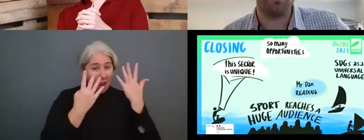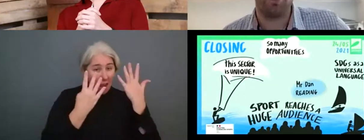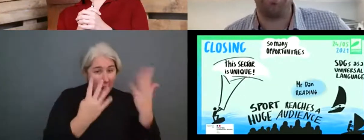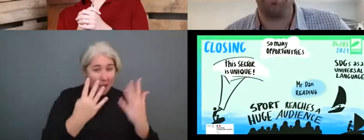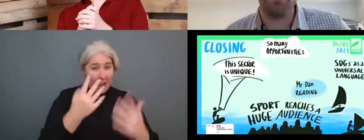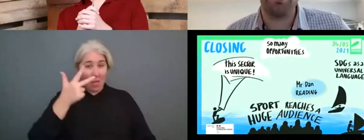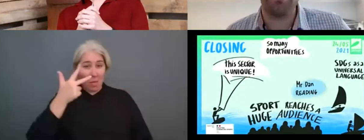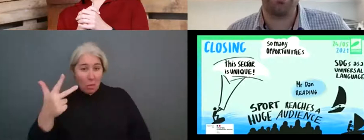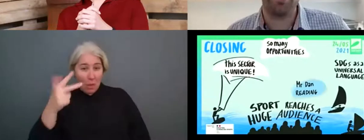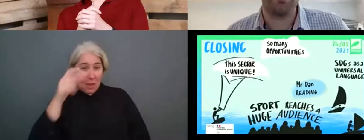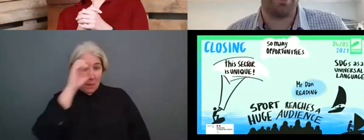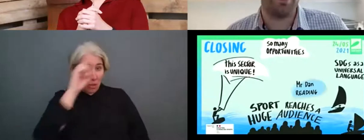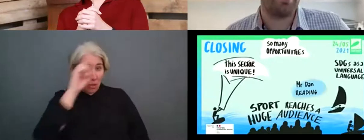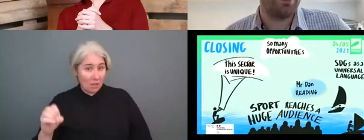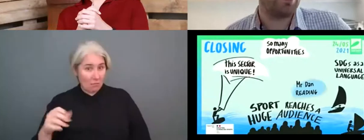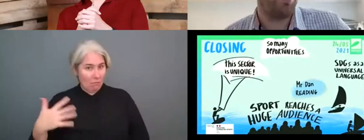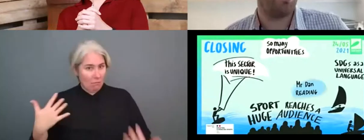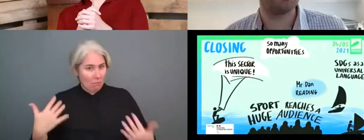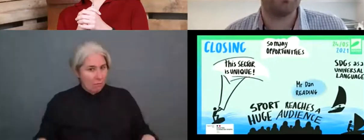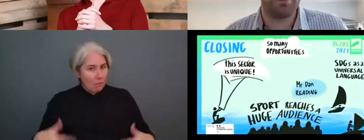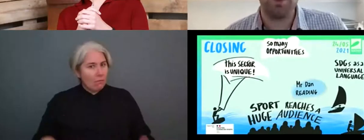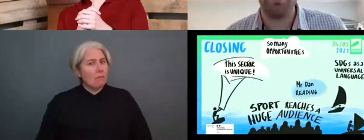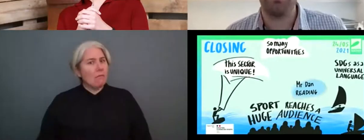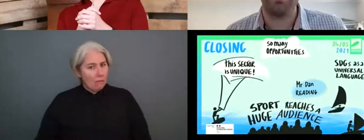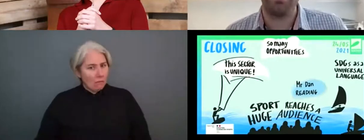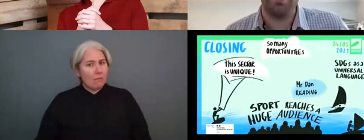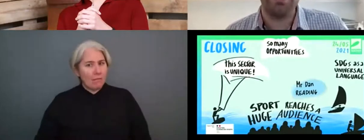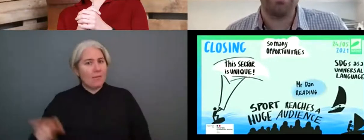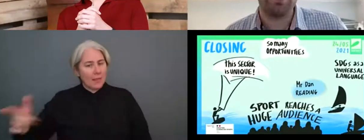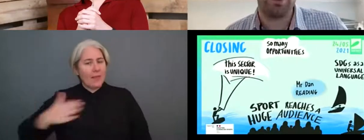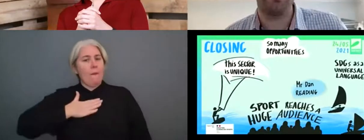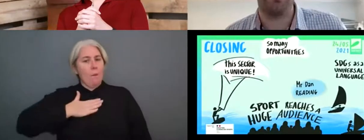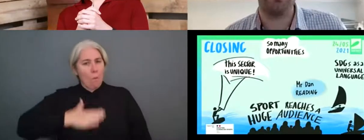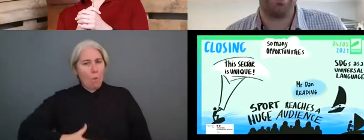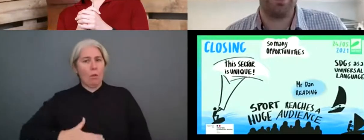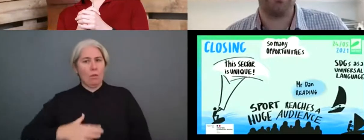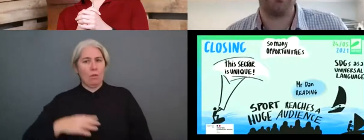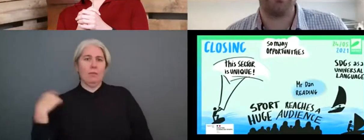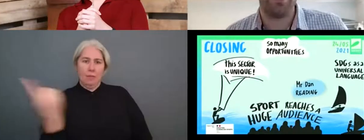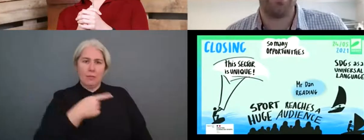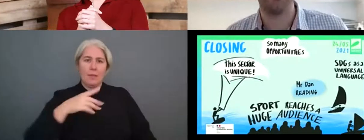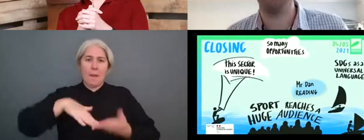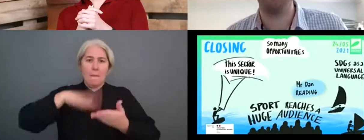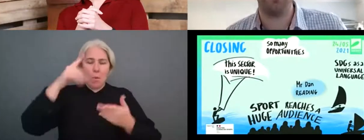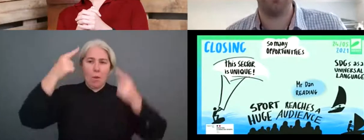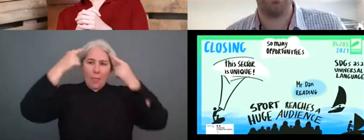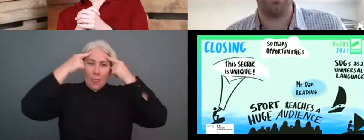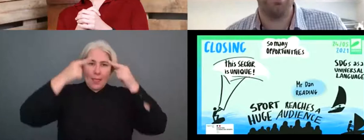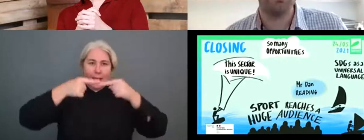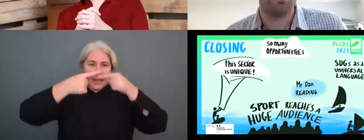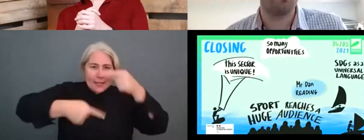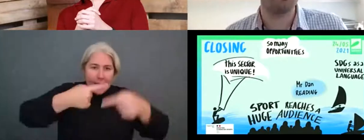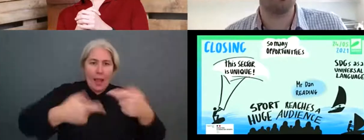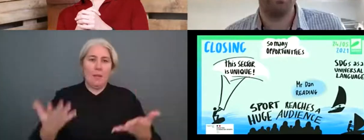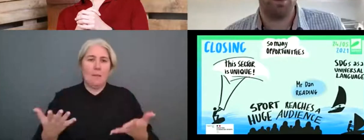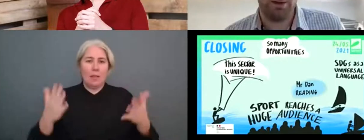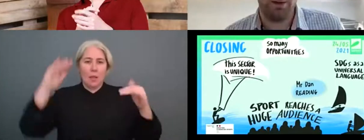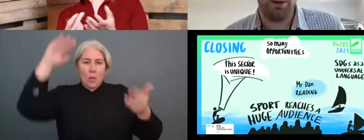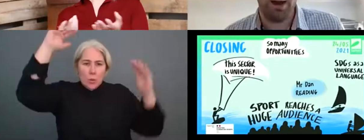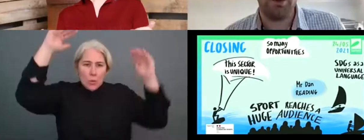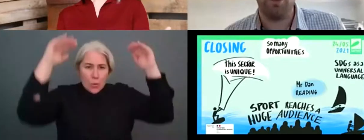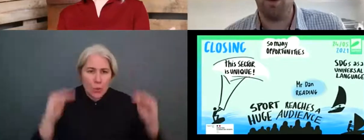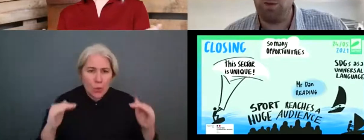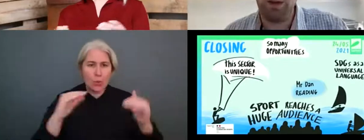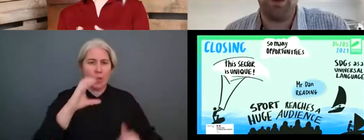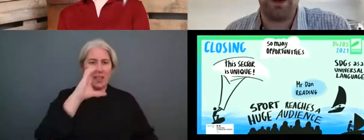well, the overwhelming majority who are saying actually putting sustainability integrated into this event has made it better. So why wouldn't we